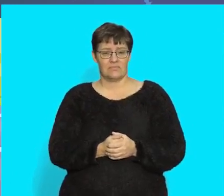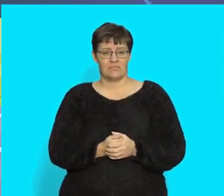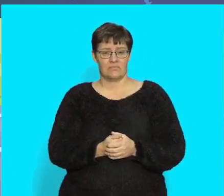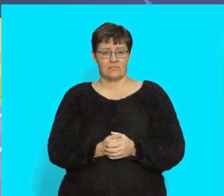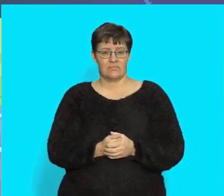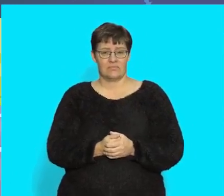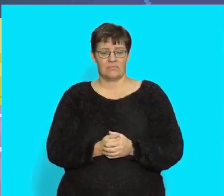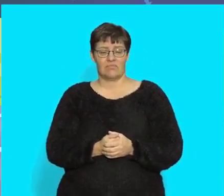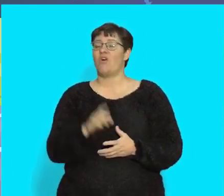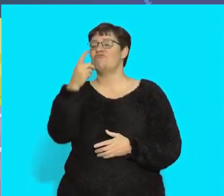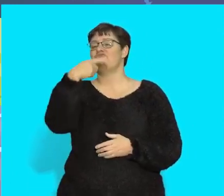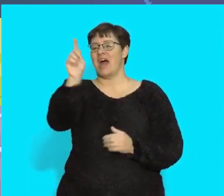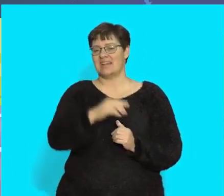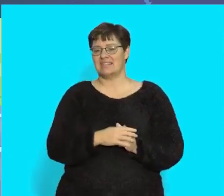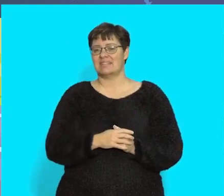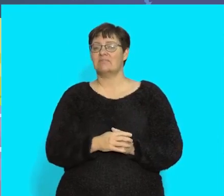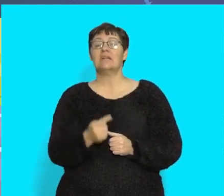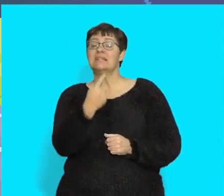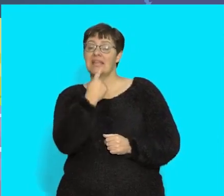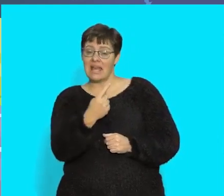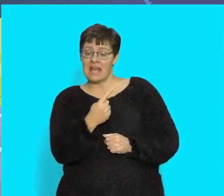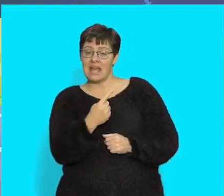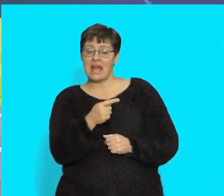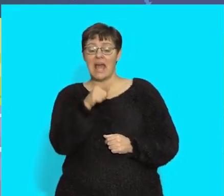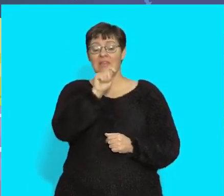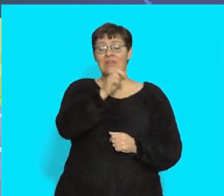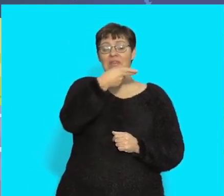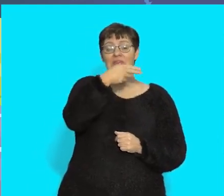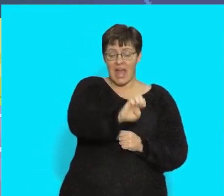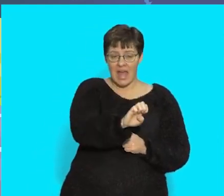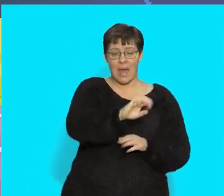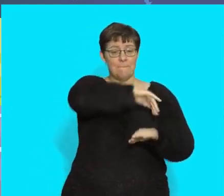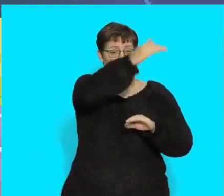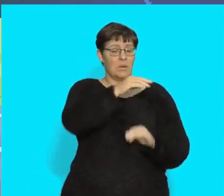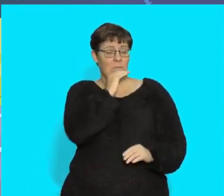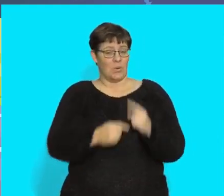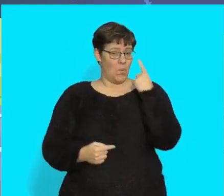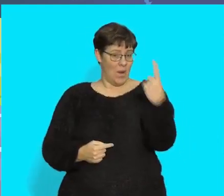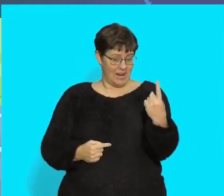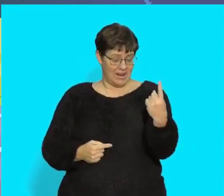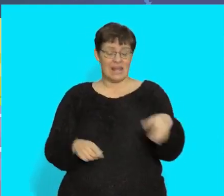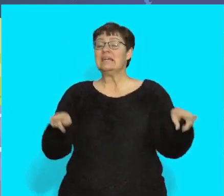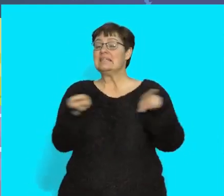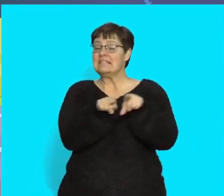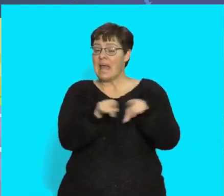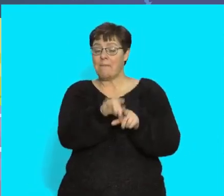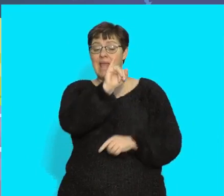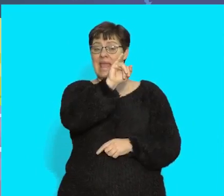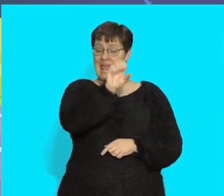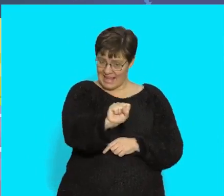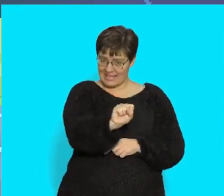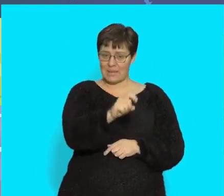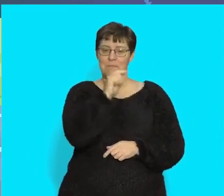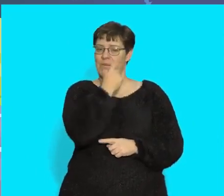That's right! I said, the mountain, which is one thing. I also said, is. Listen